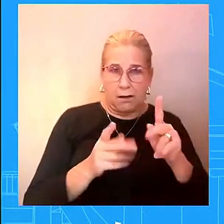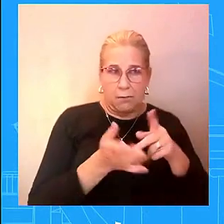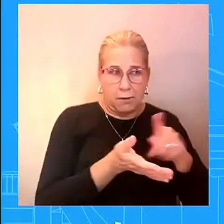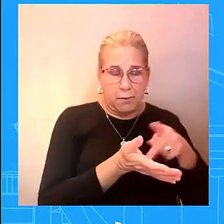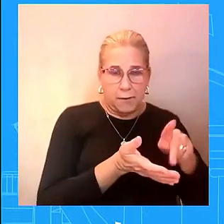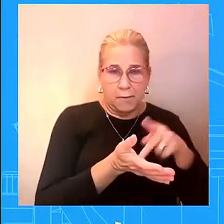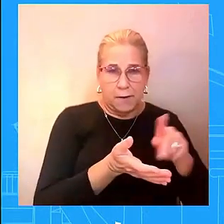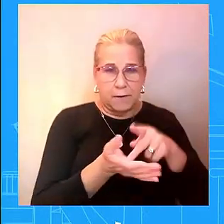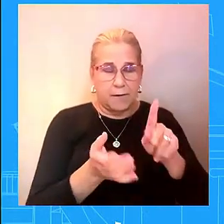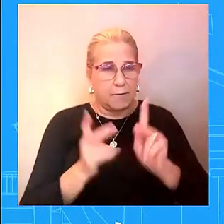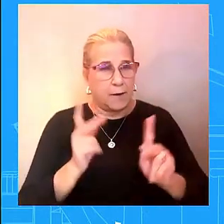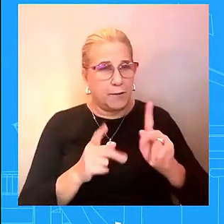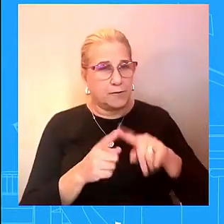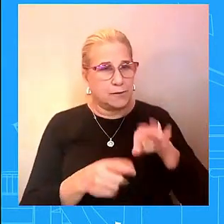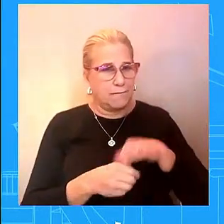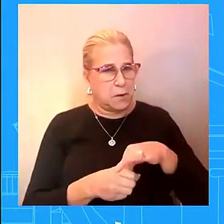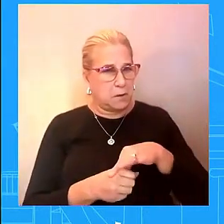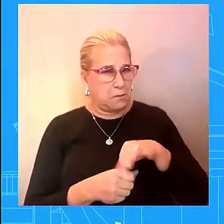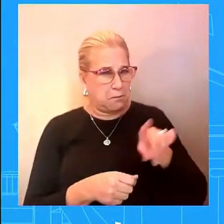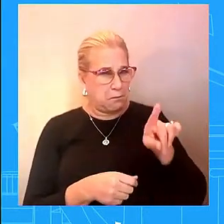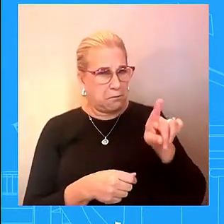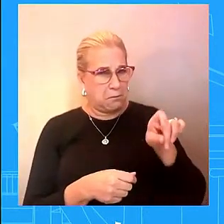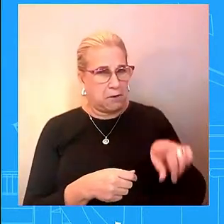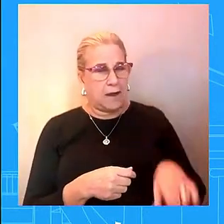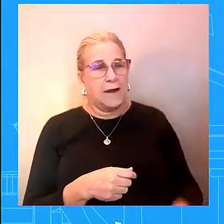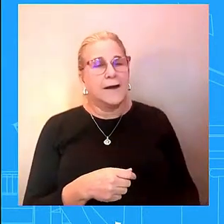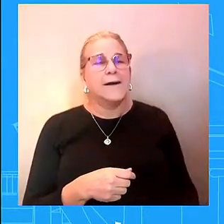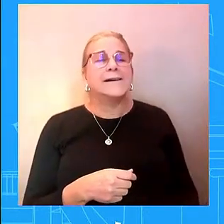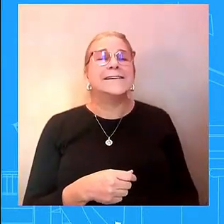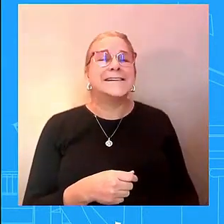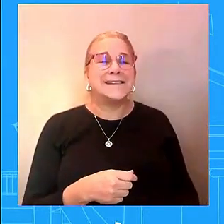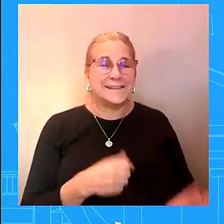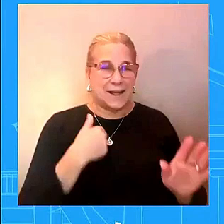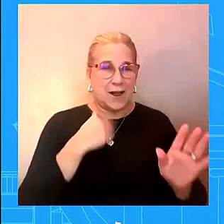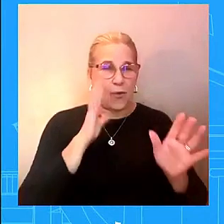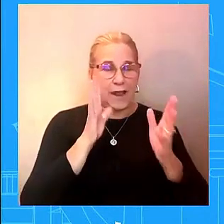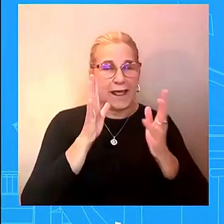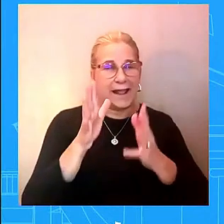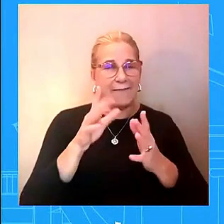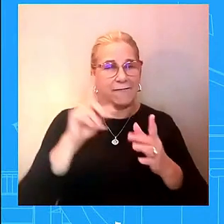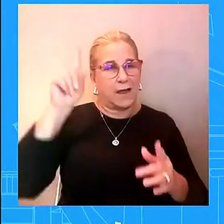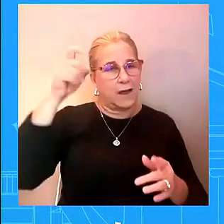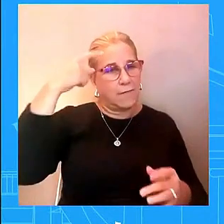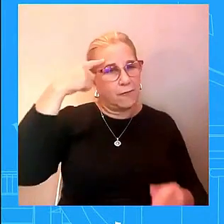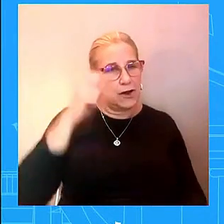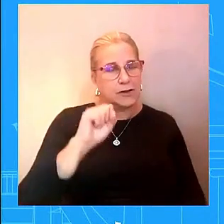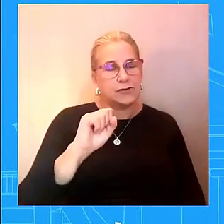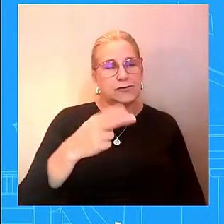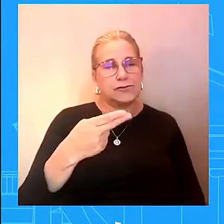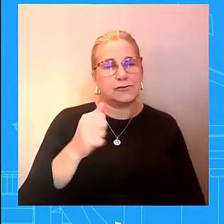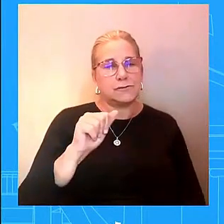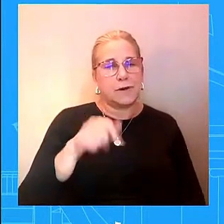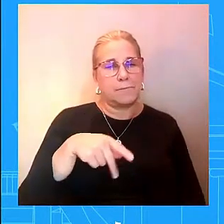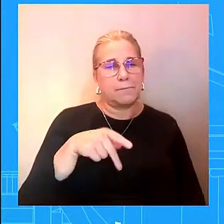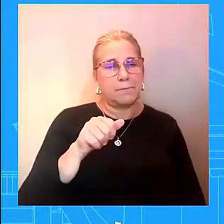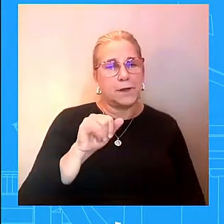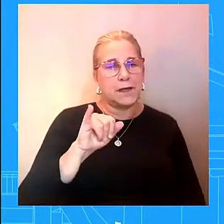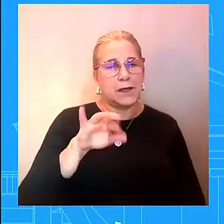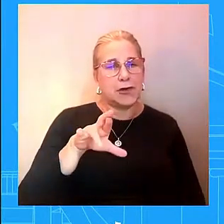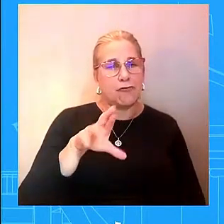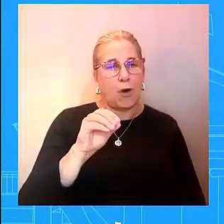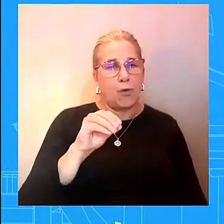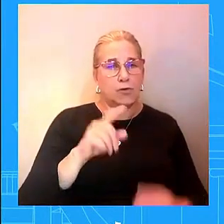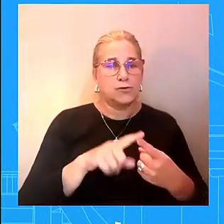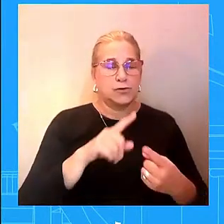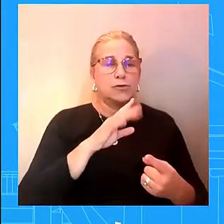leave it to governor shapiro and the legal authorities to speak to this i'm just not going to speak to it from here i would have to leave it to fec